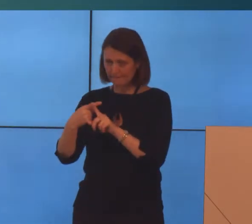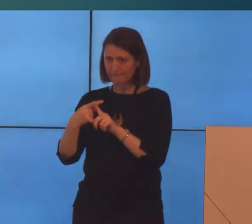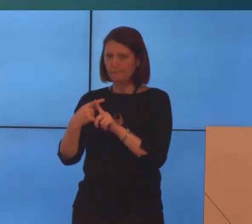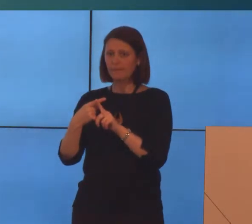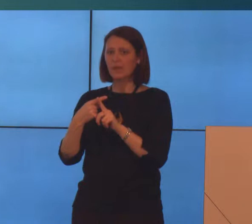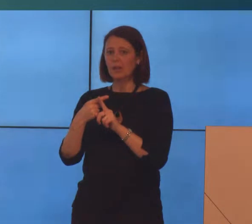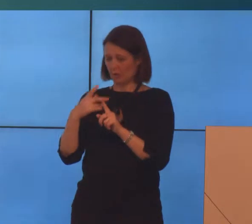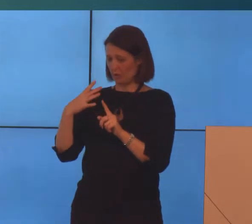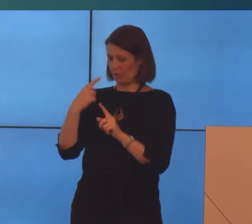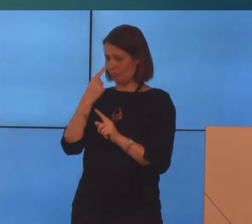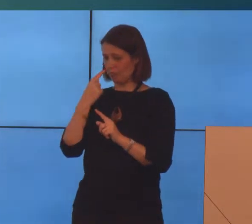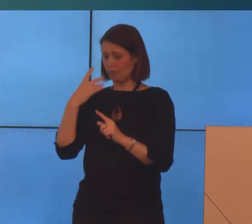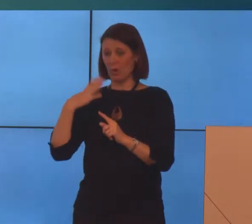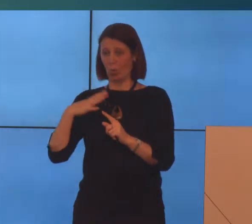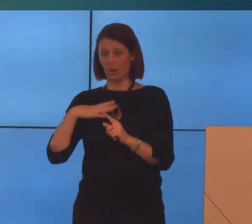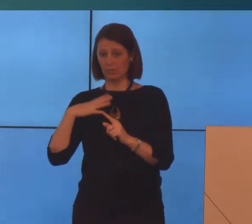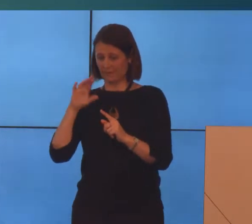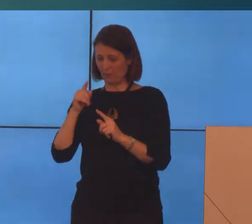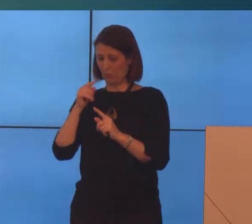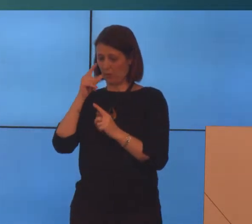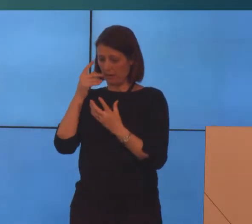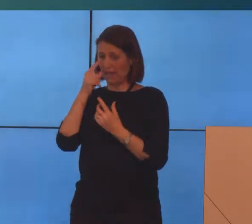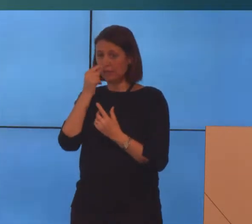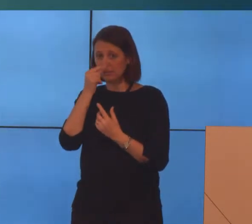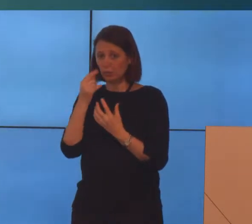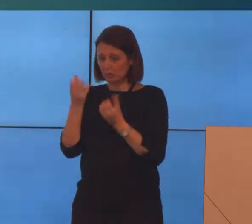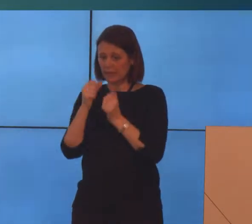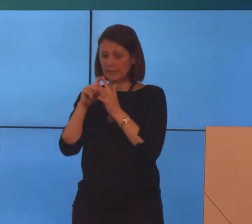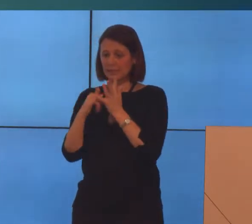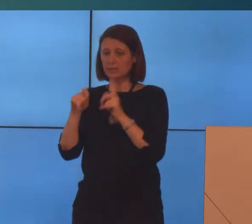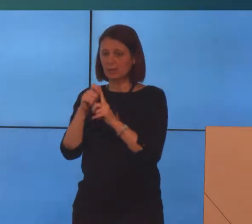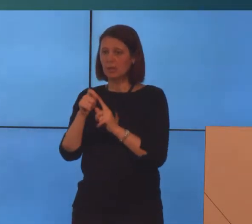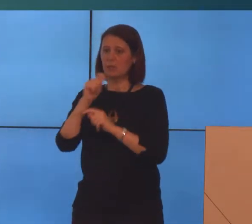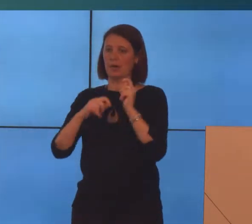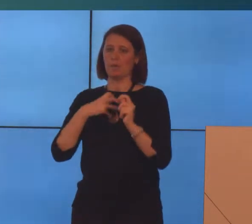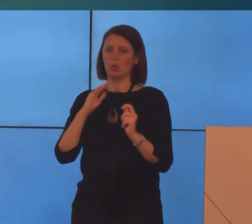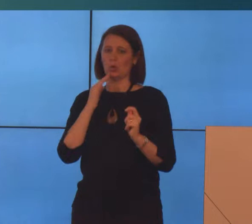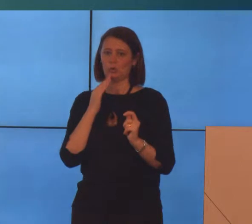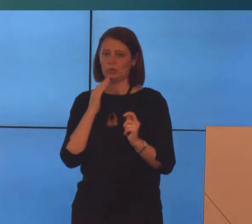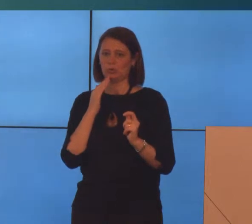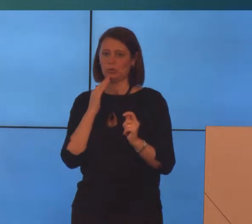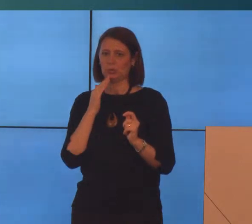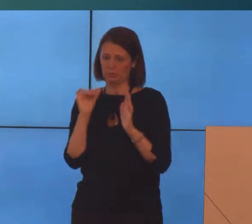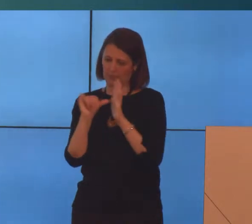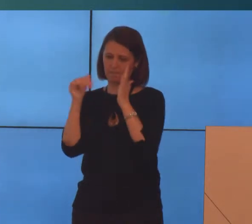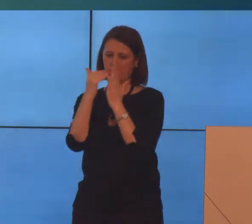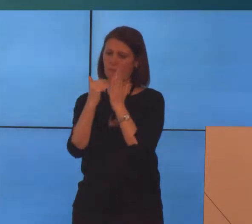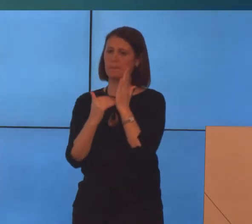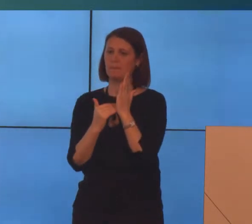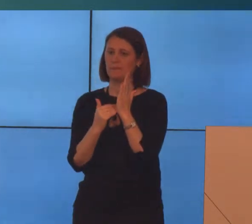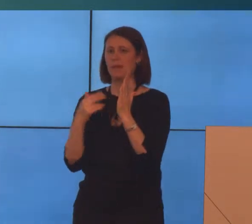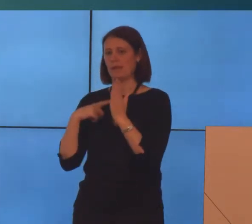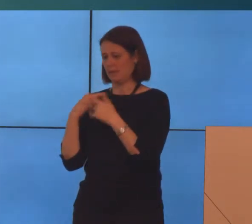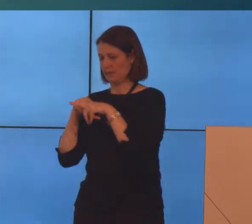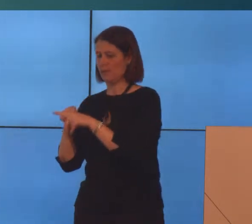for eligibility for the disability support pension have tightened a lot, and that's really been direct government